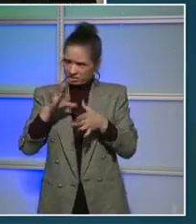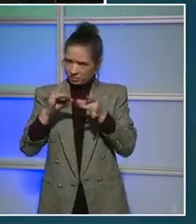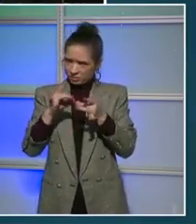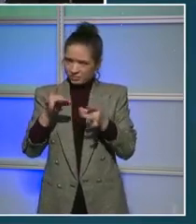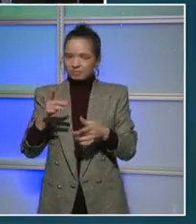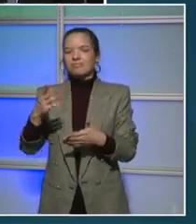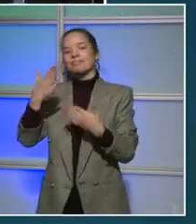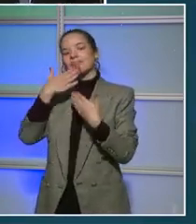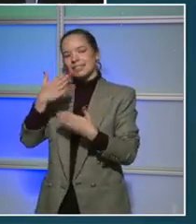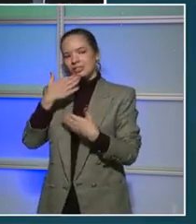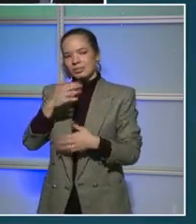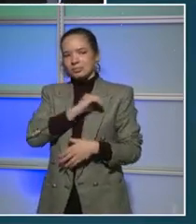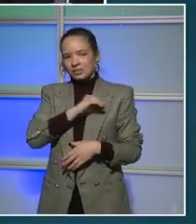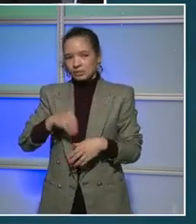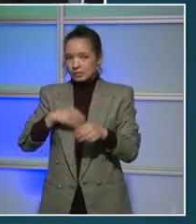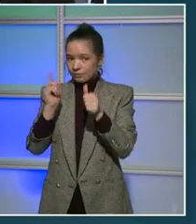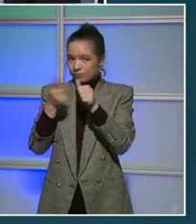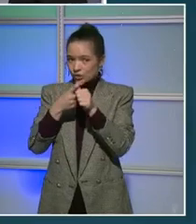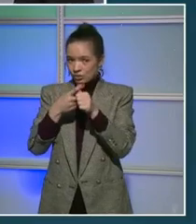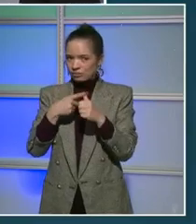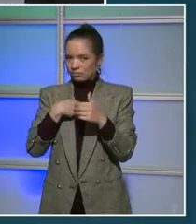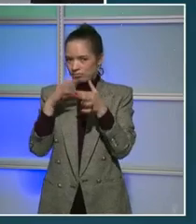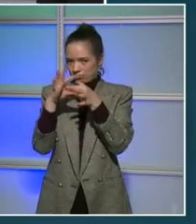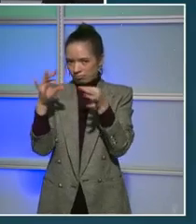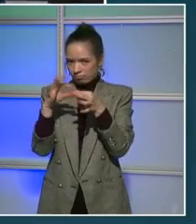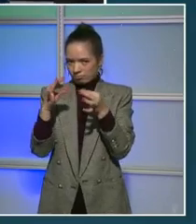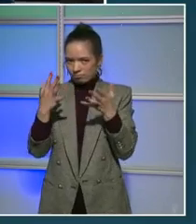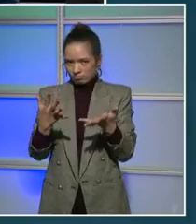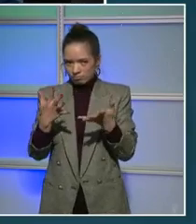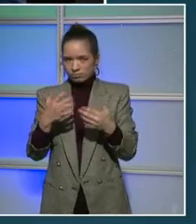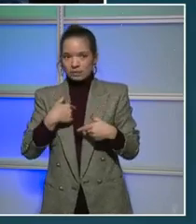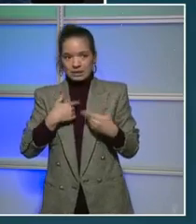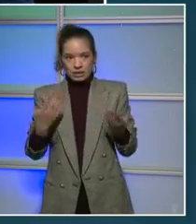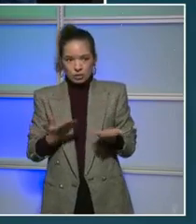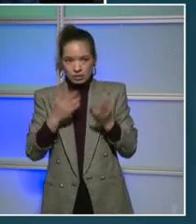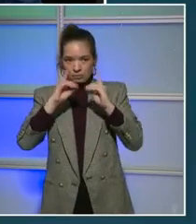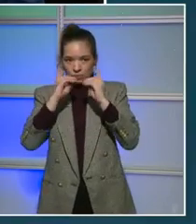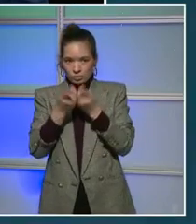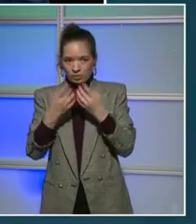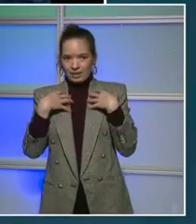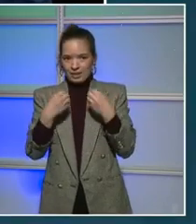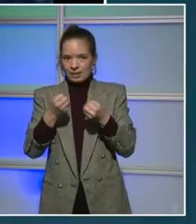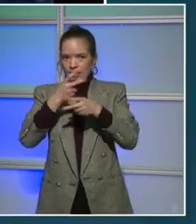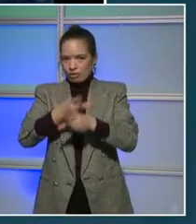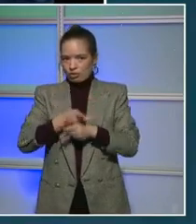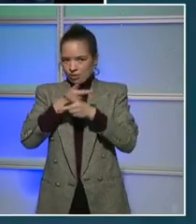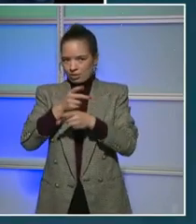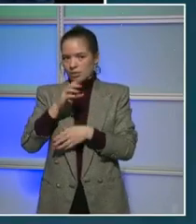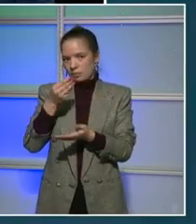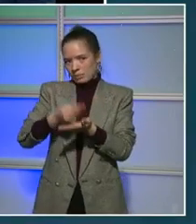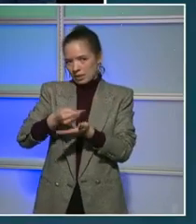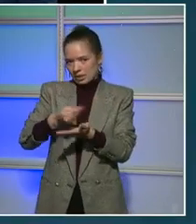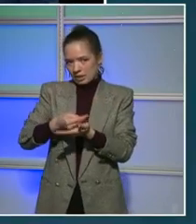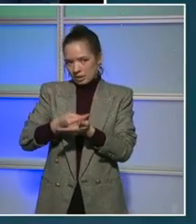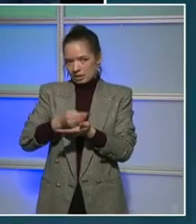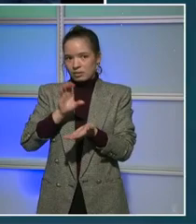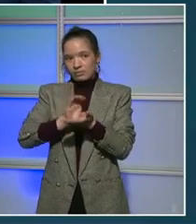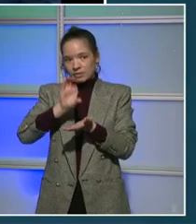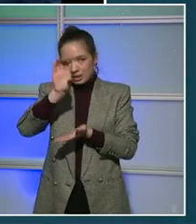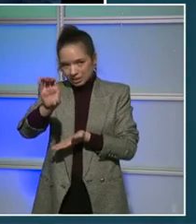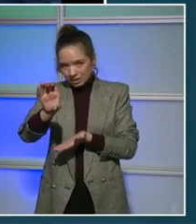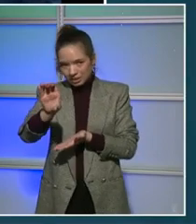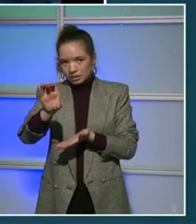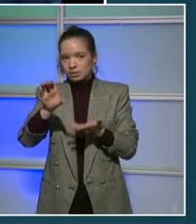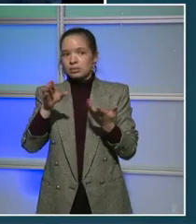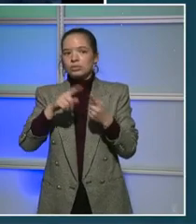say is that we at the Department of Health Care Finance, which funds services provided in